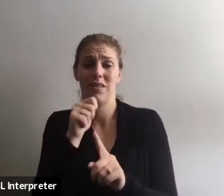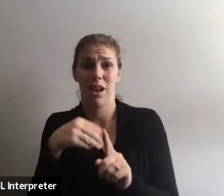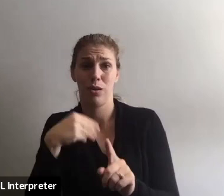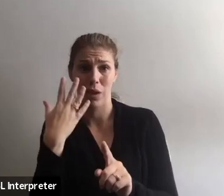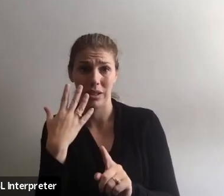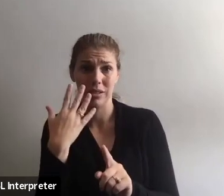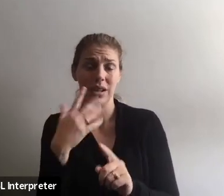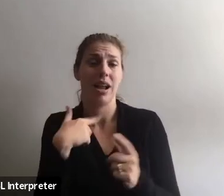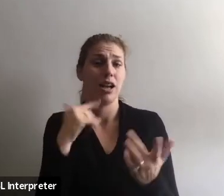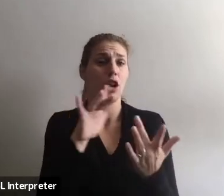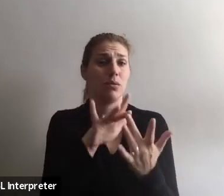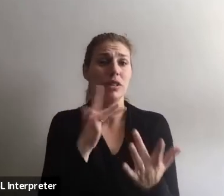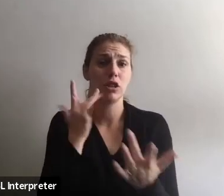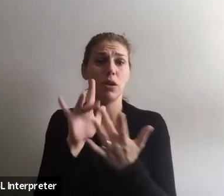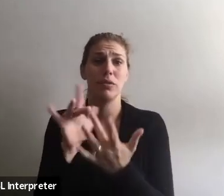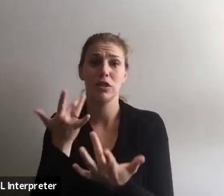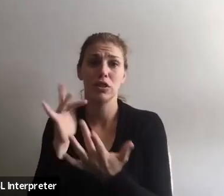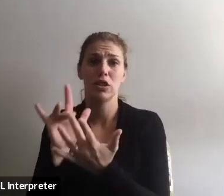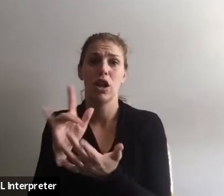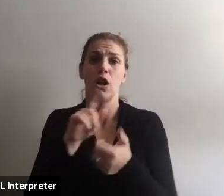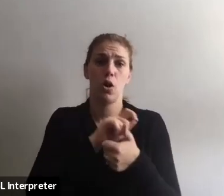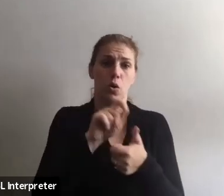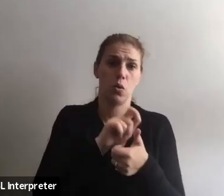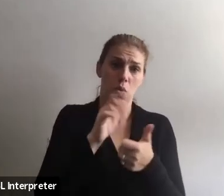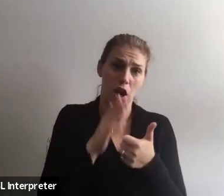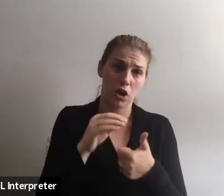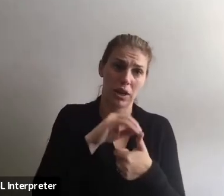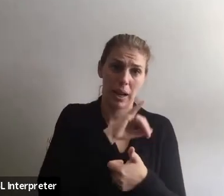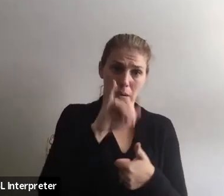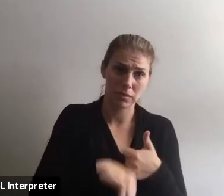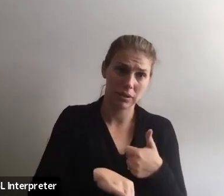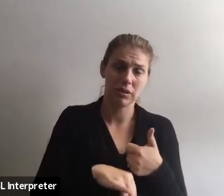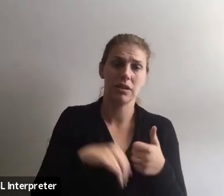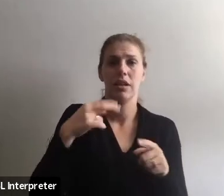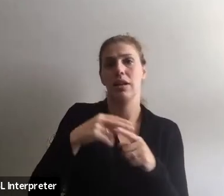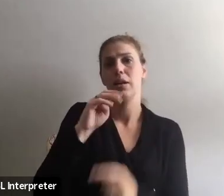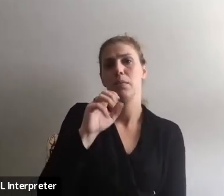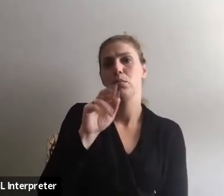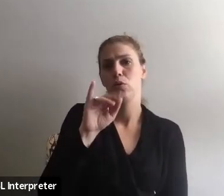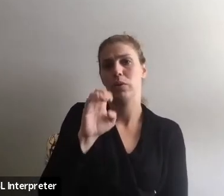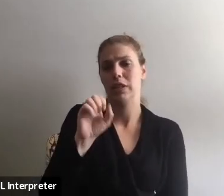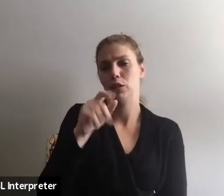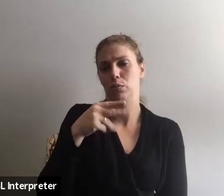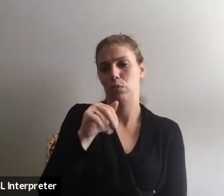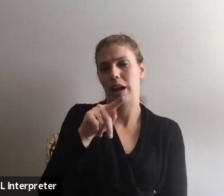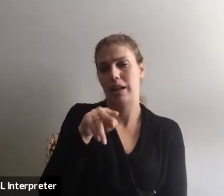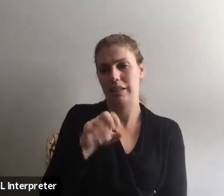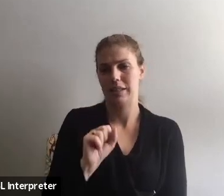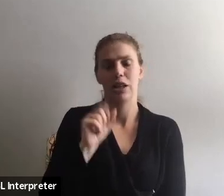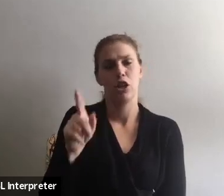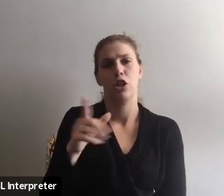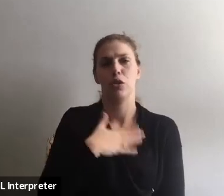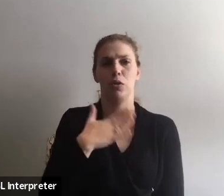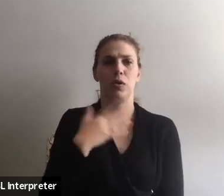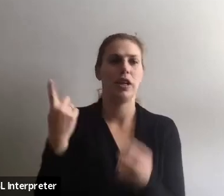and reached out to, um, a writer who's here in Indianapolis named Maurice Broadus. Um, he agreed to do the